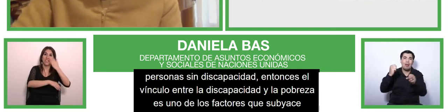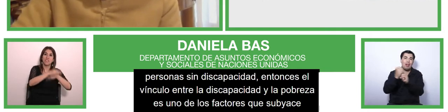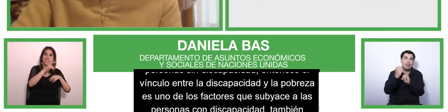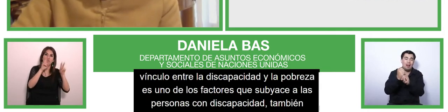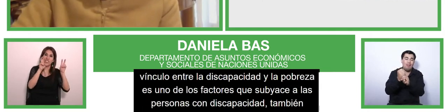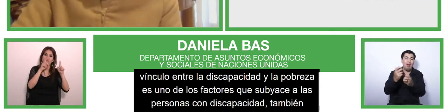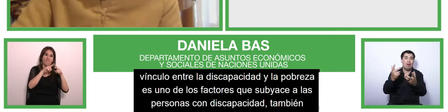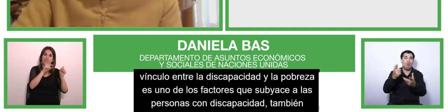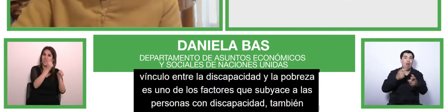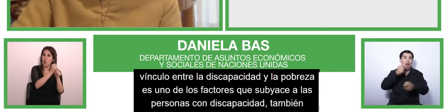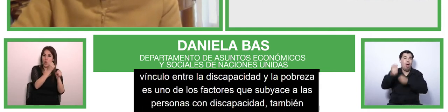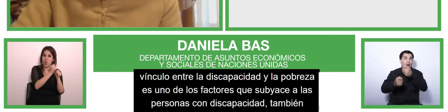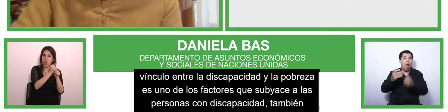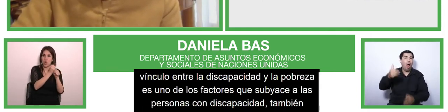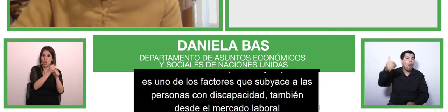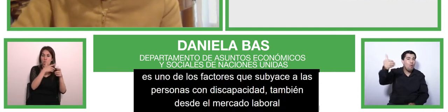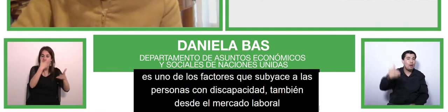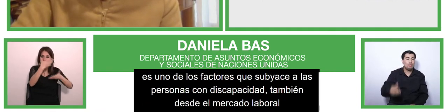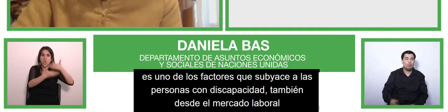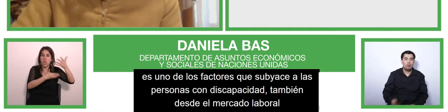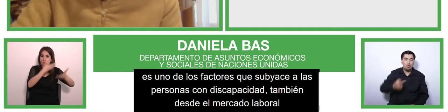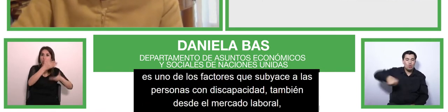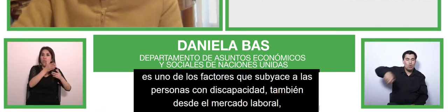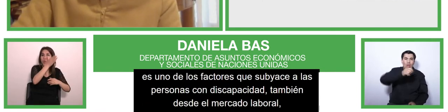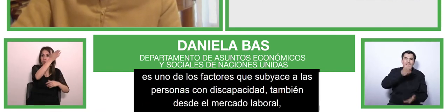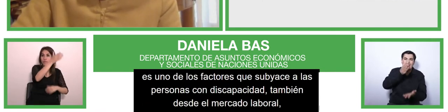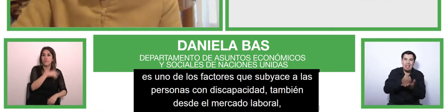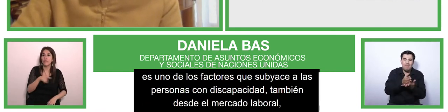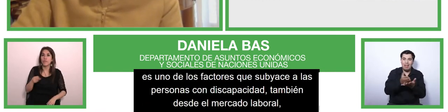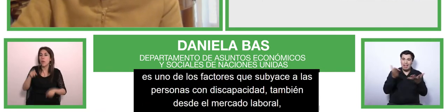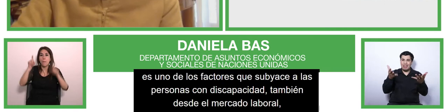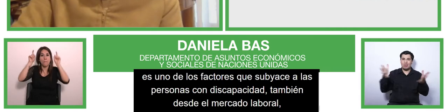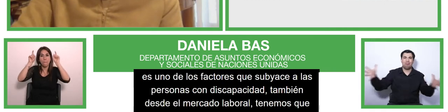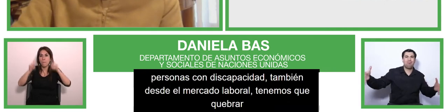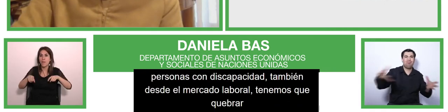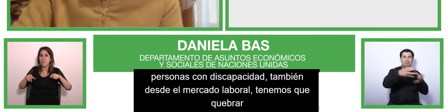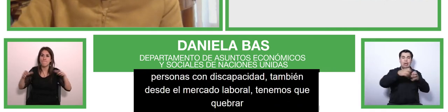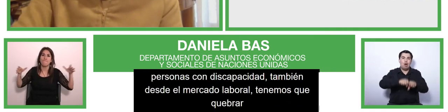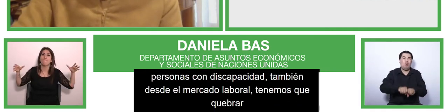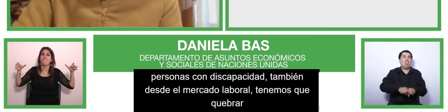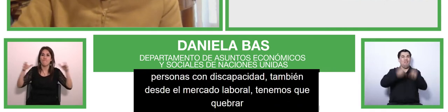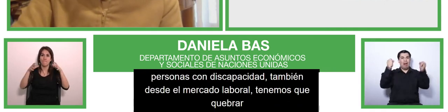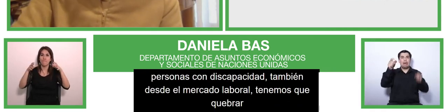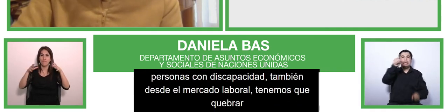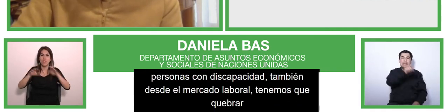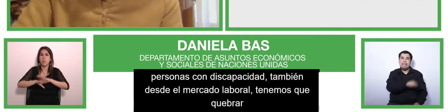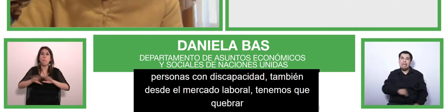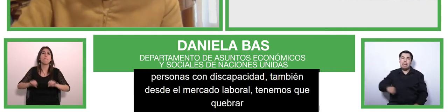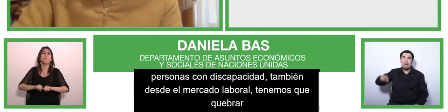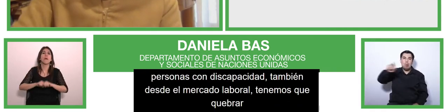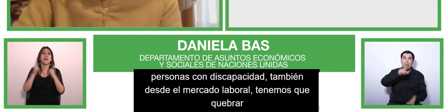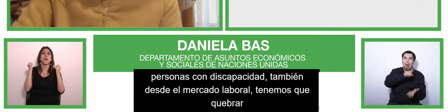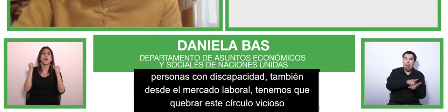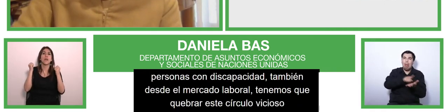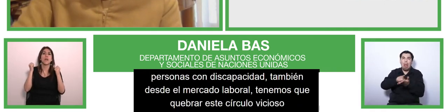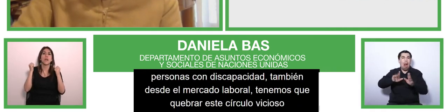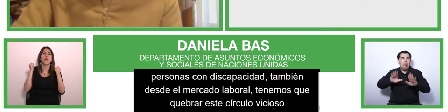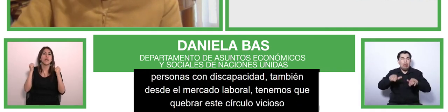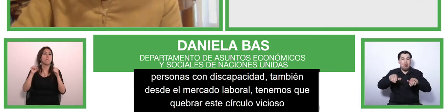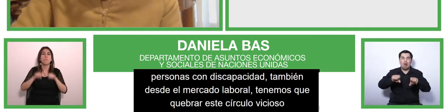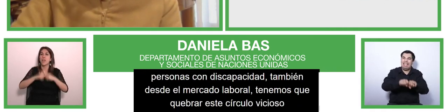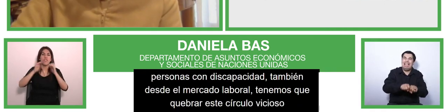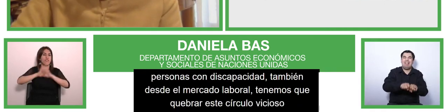this vicious cycle and we do have international tools to do that